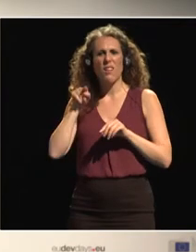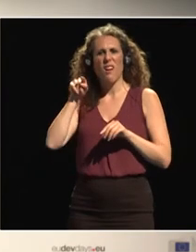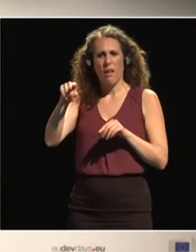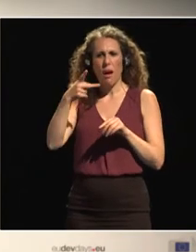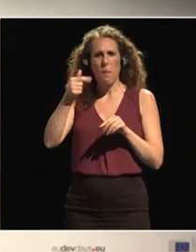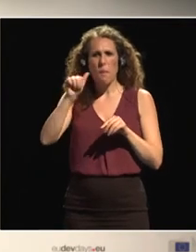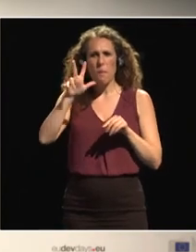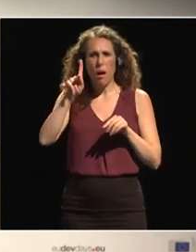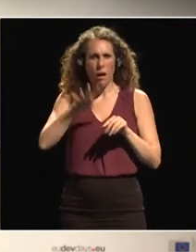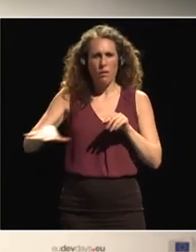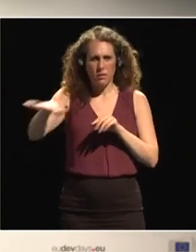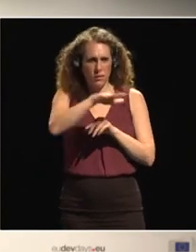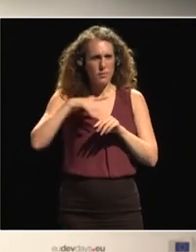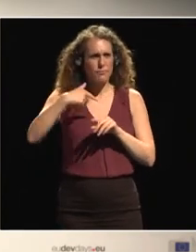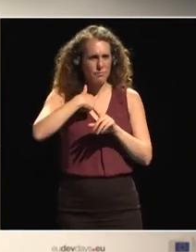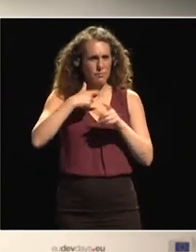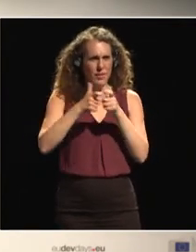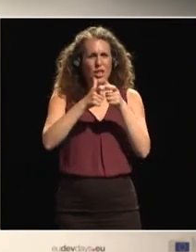I visit myself,